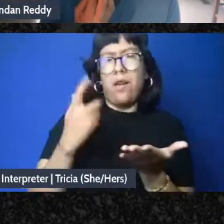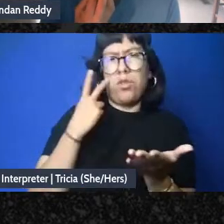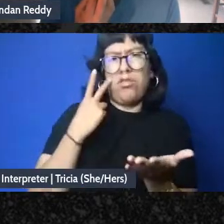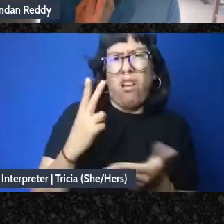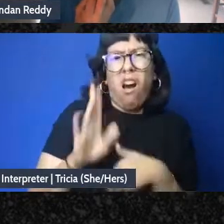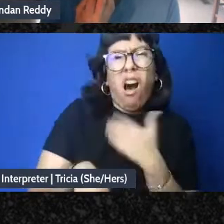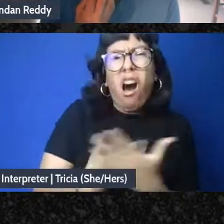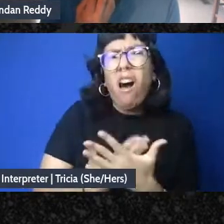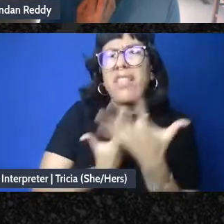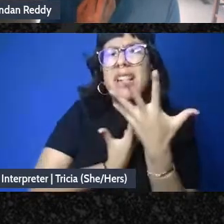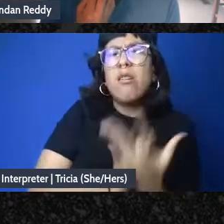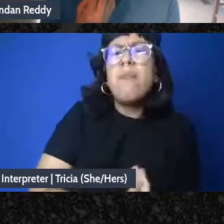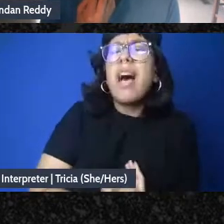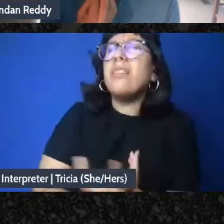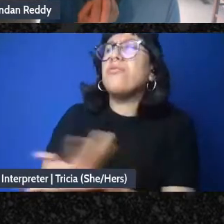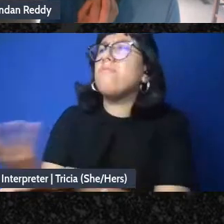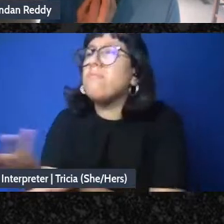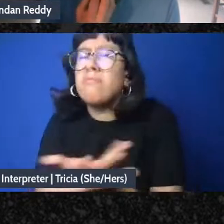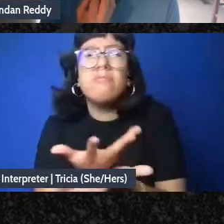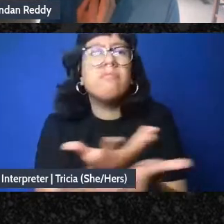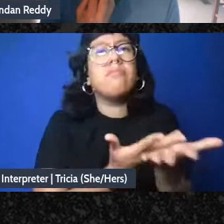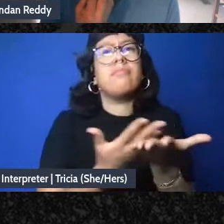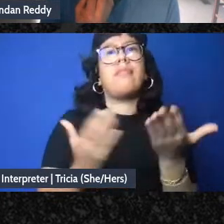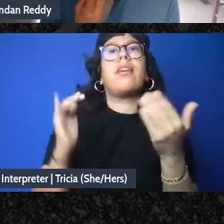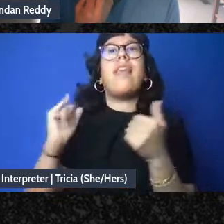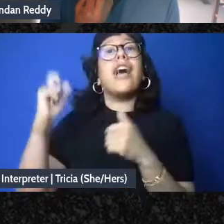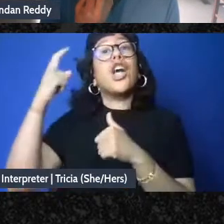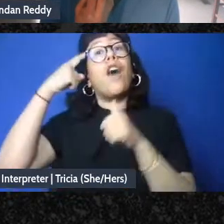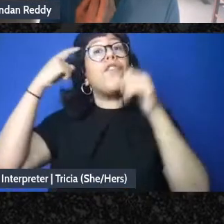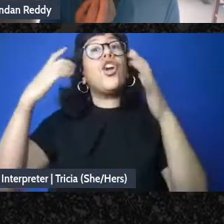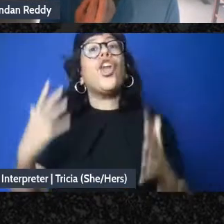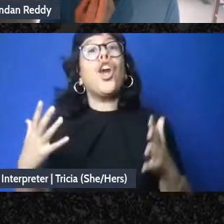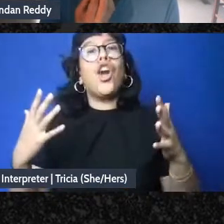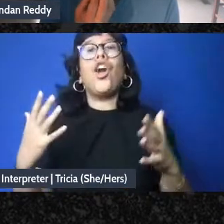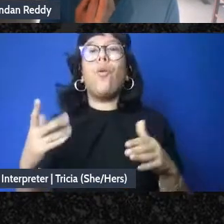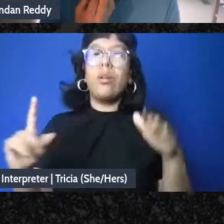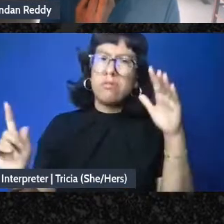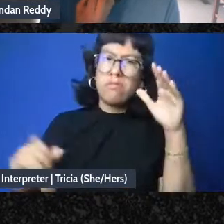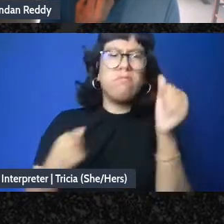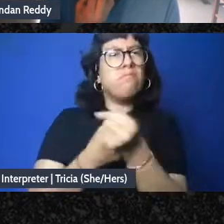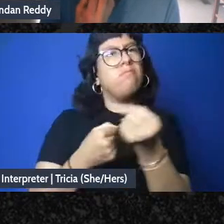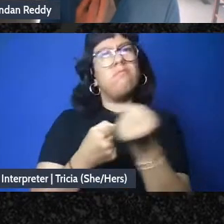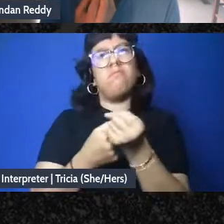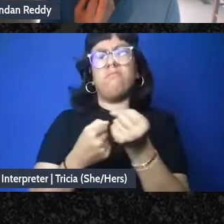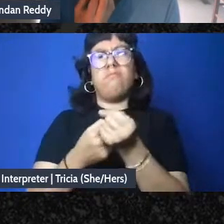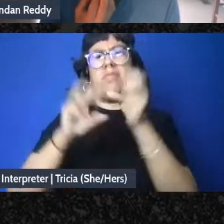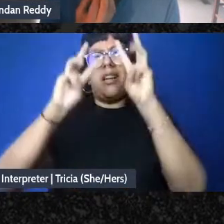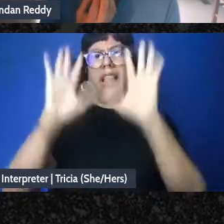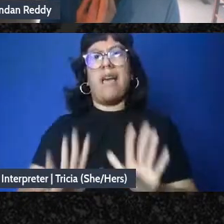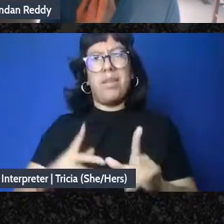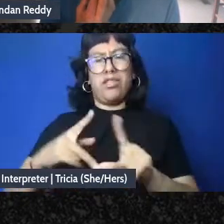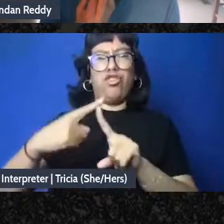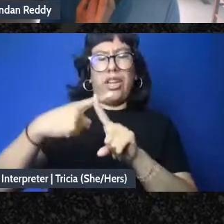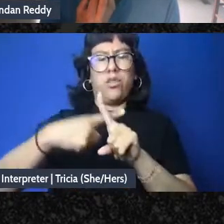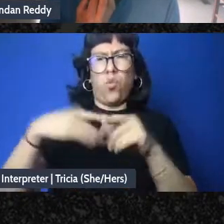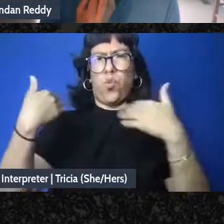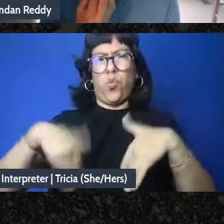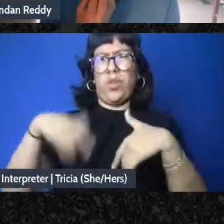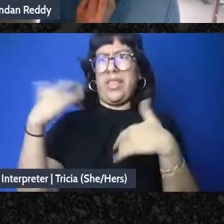compassion and generosity and where we've got this governor of the state who wants to be out there on climate change like yikes like if under these conditions